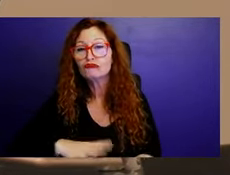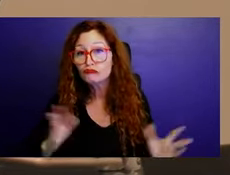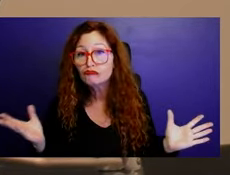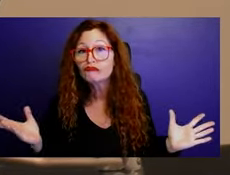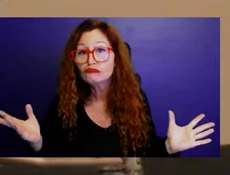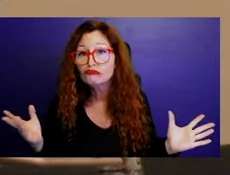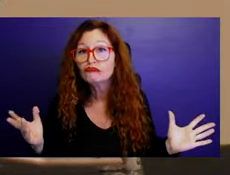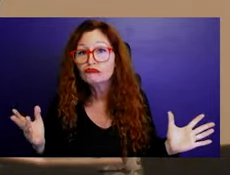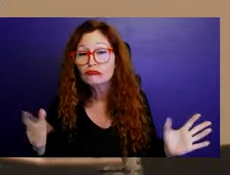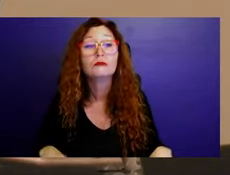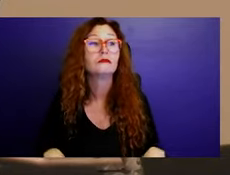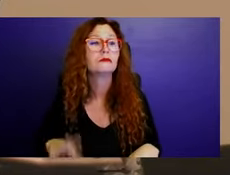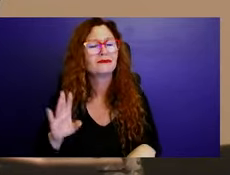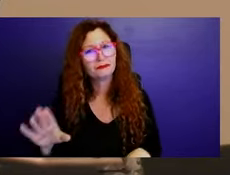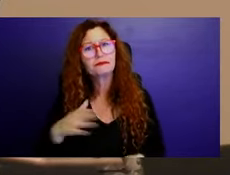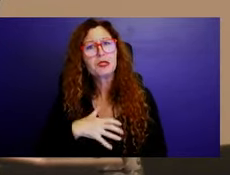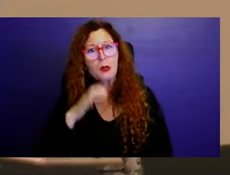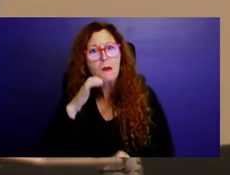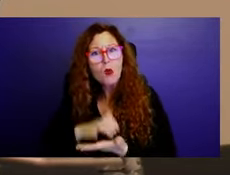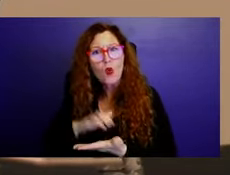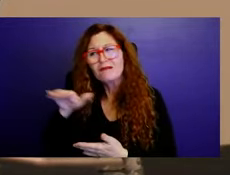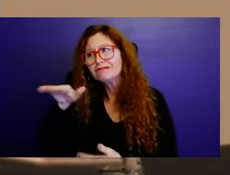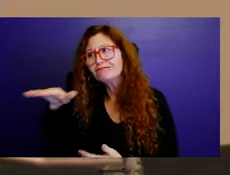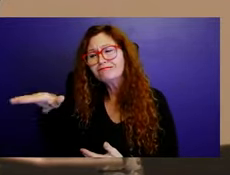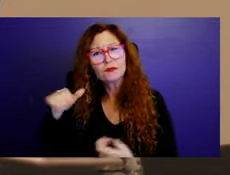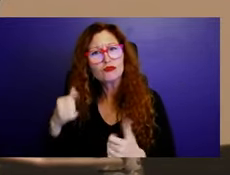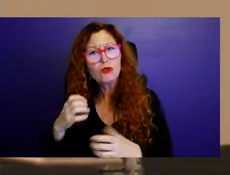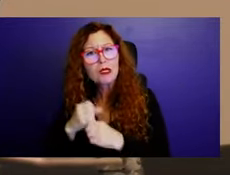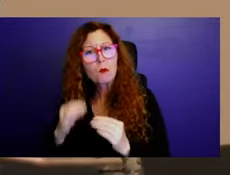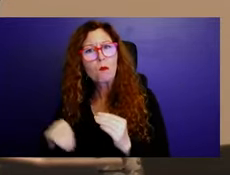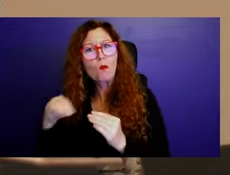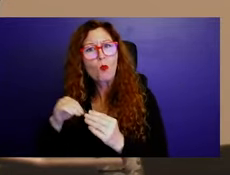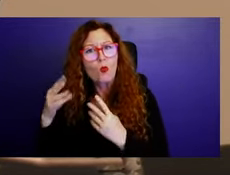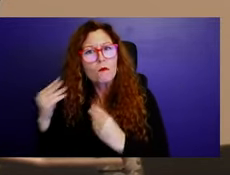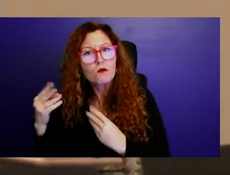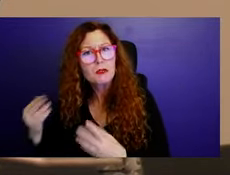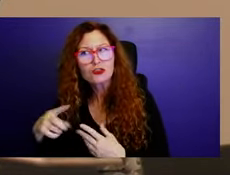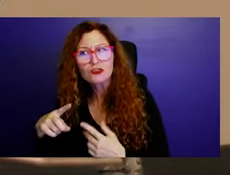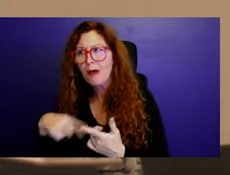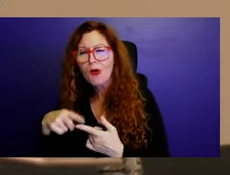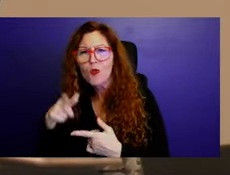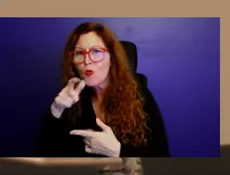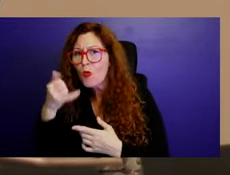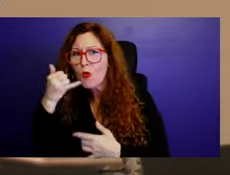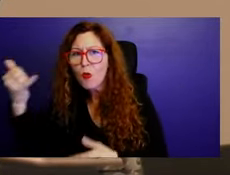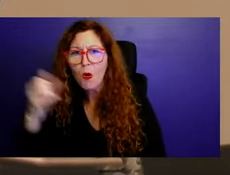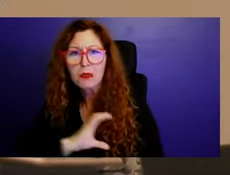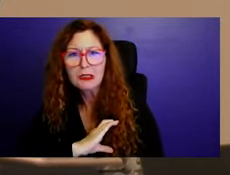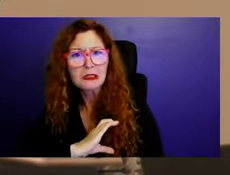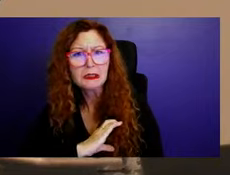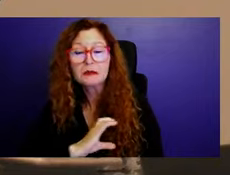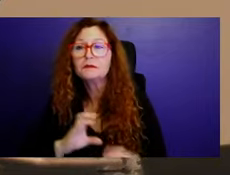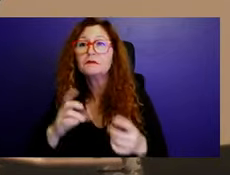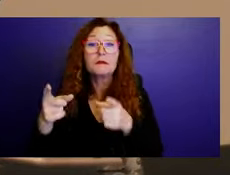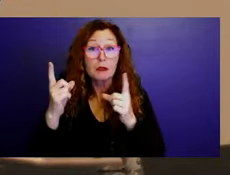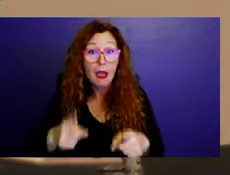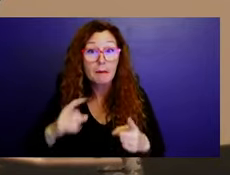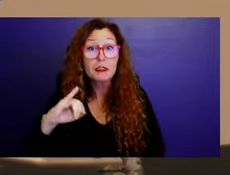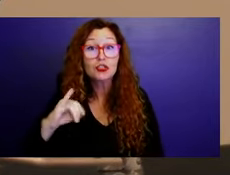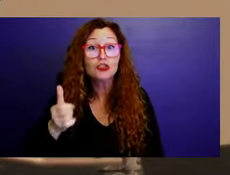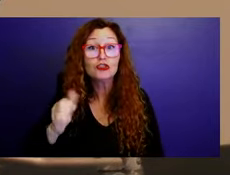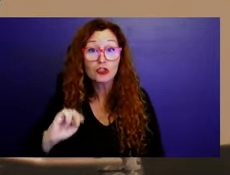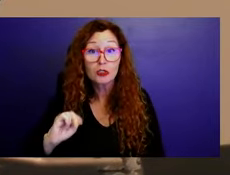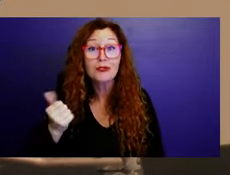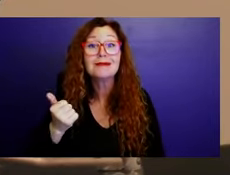information that they had called. This was back on January 9th and the records